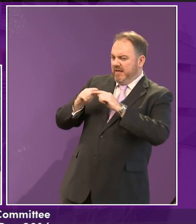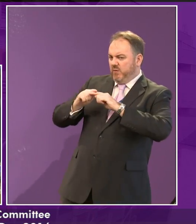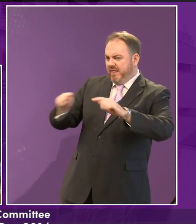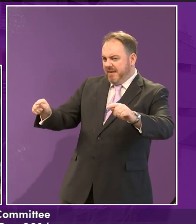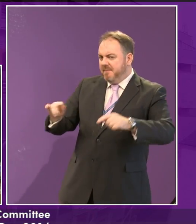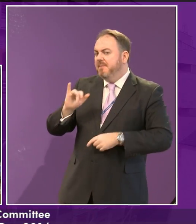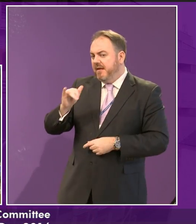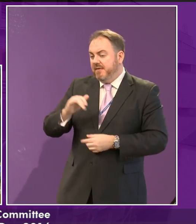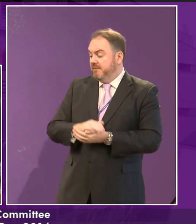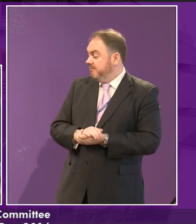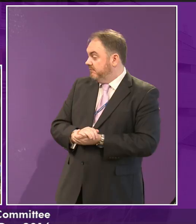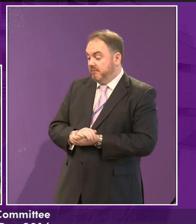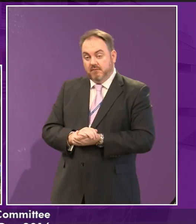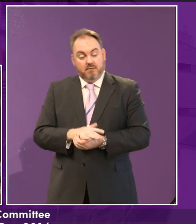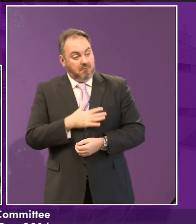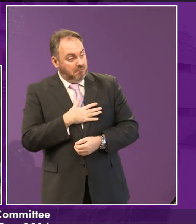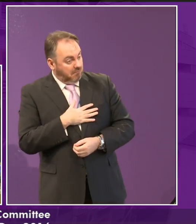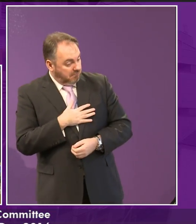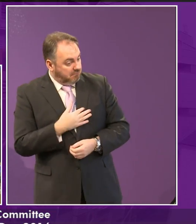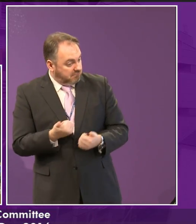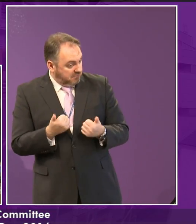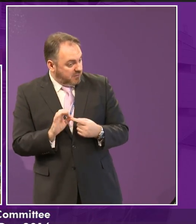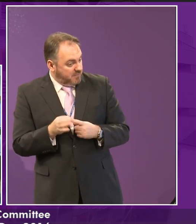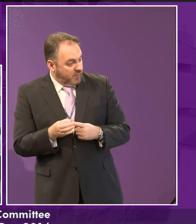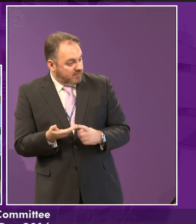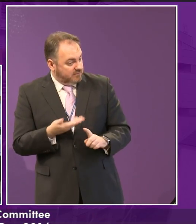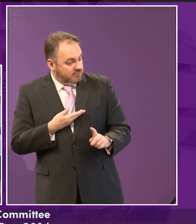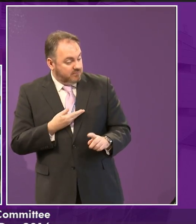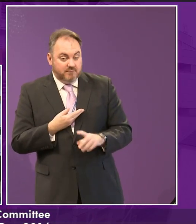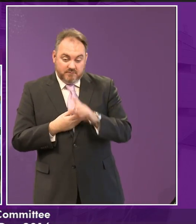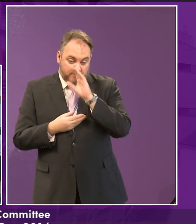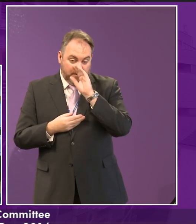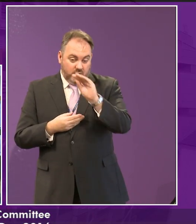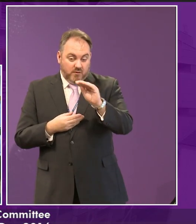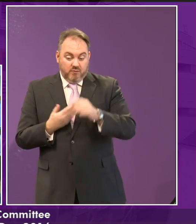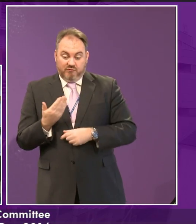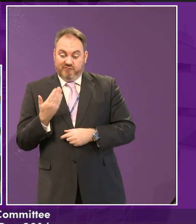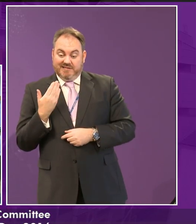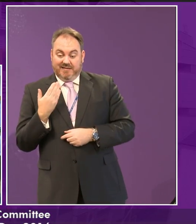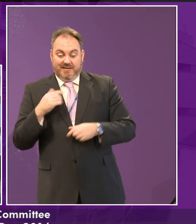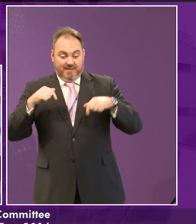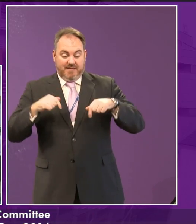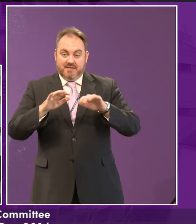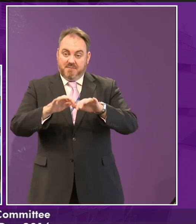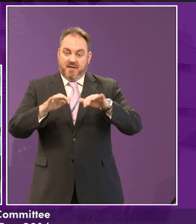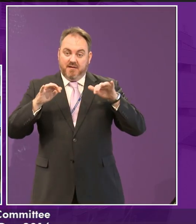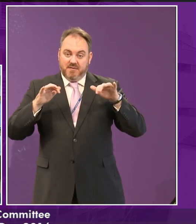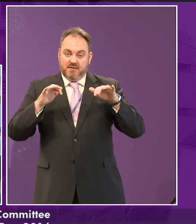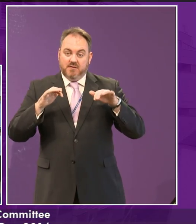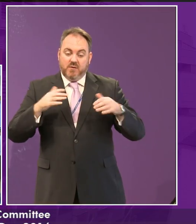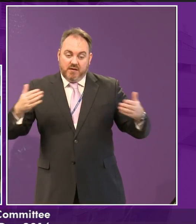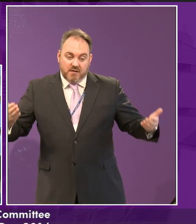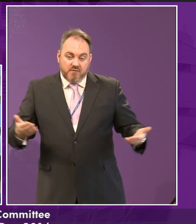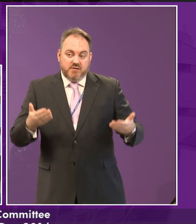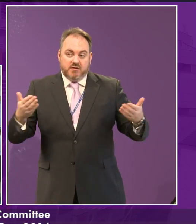I think that's a really good point. and very recently, this parliament has acted to make sure that more young